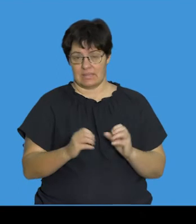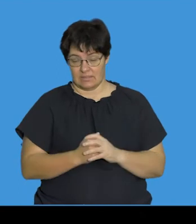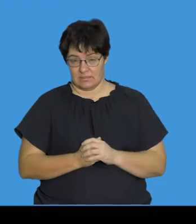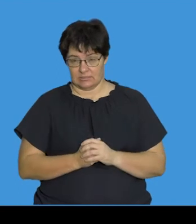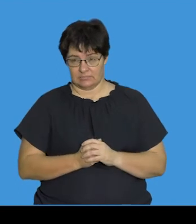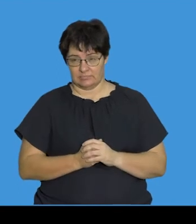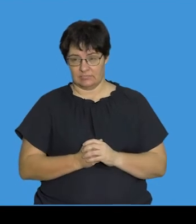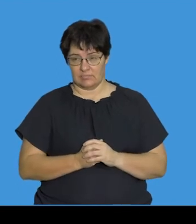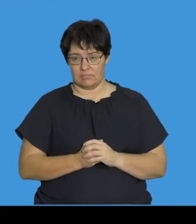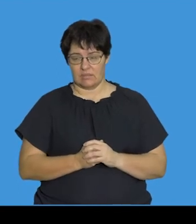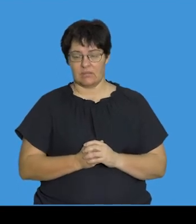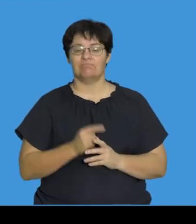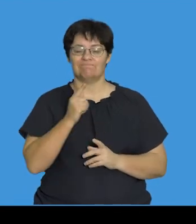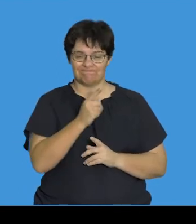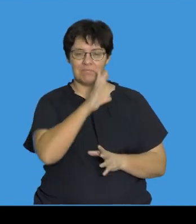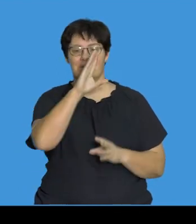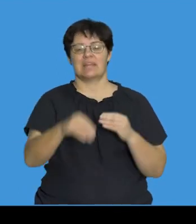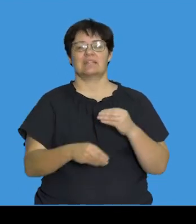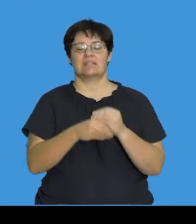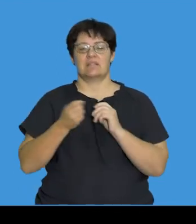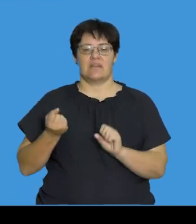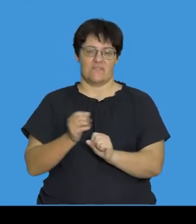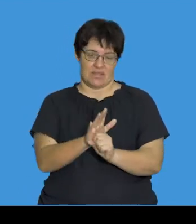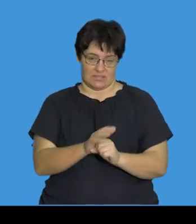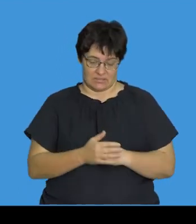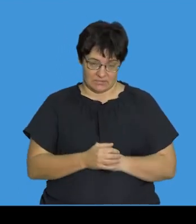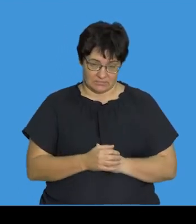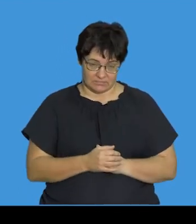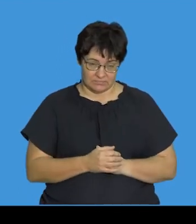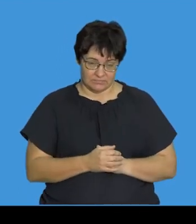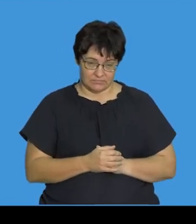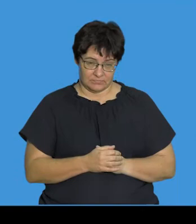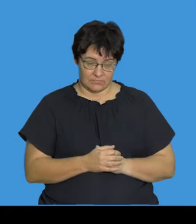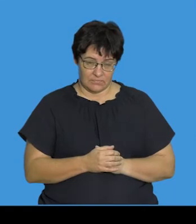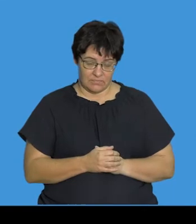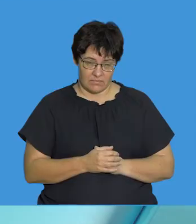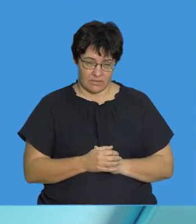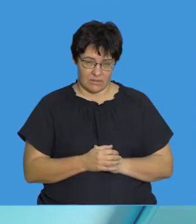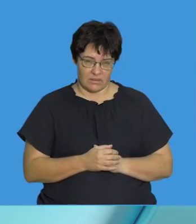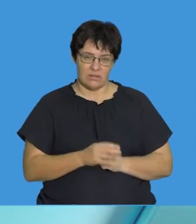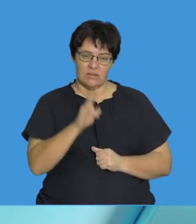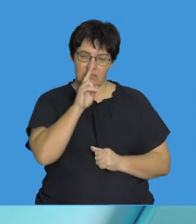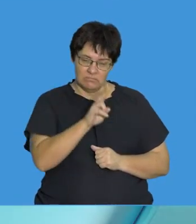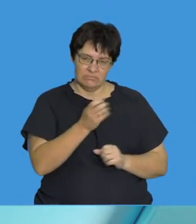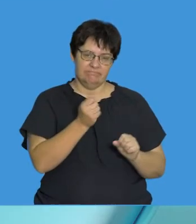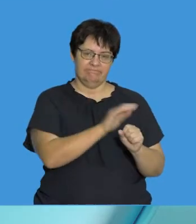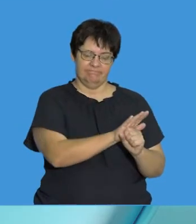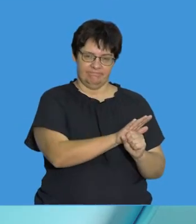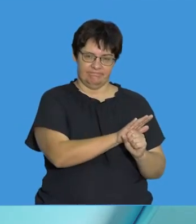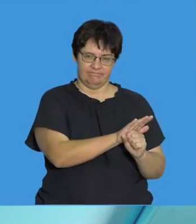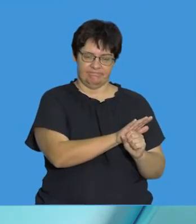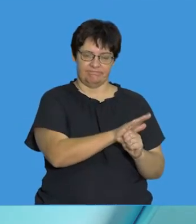when we look at this, this is the effect of insertion. So guys, we've looked at the effect of